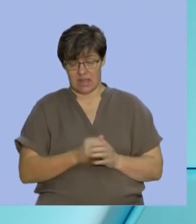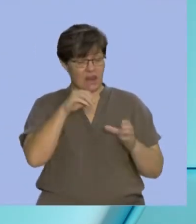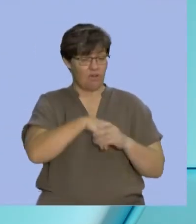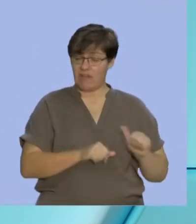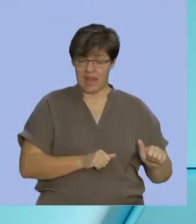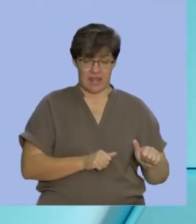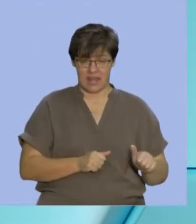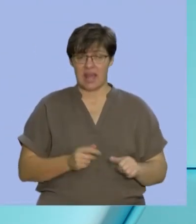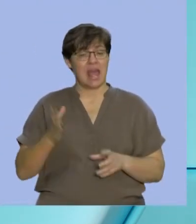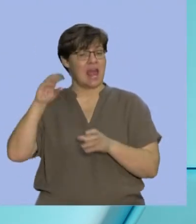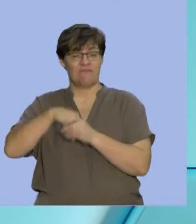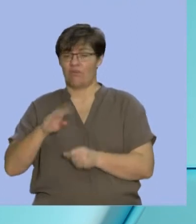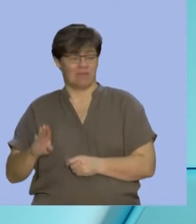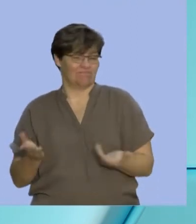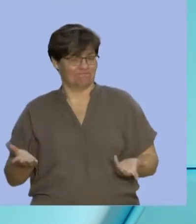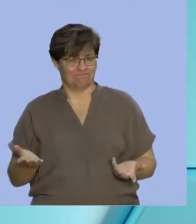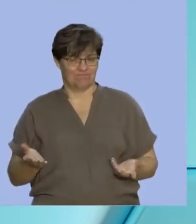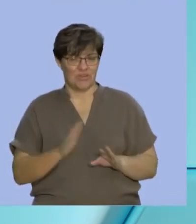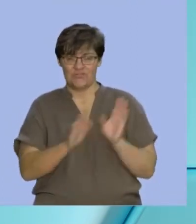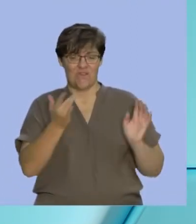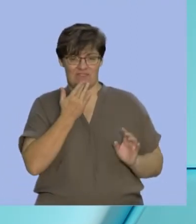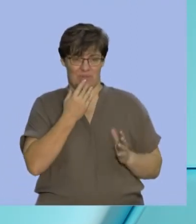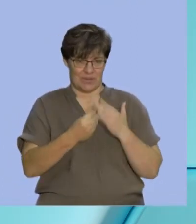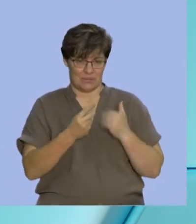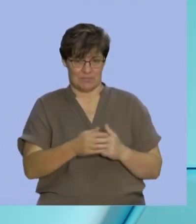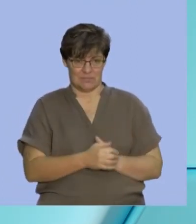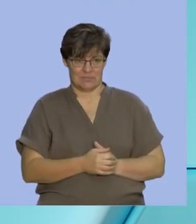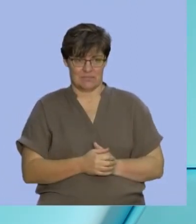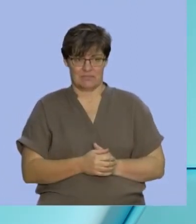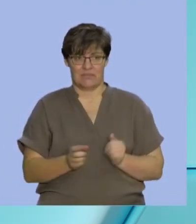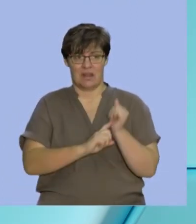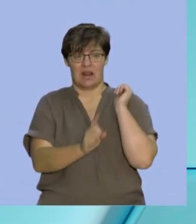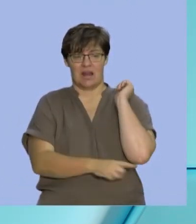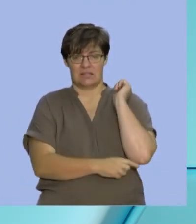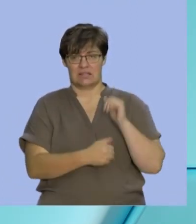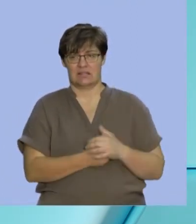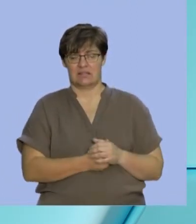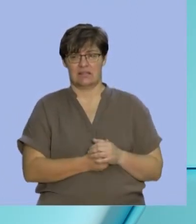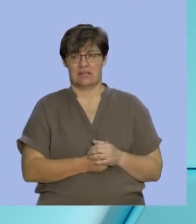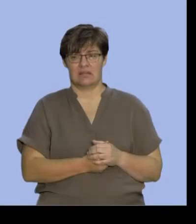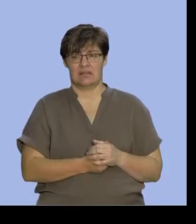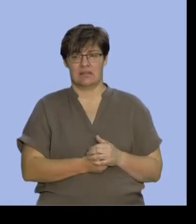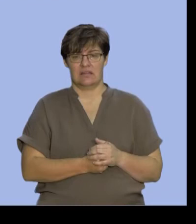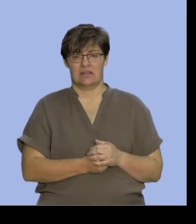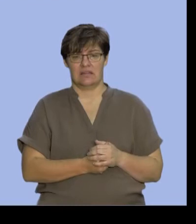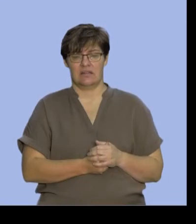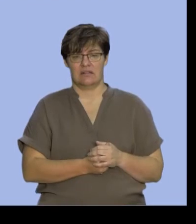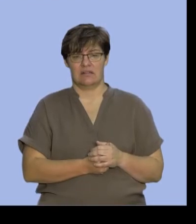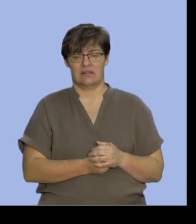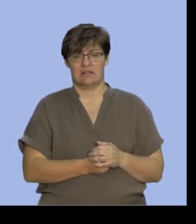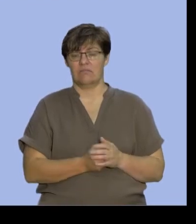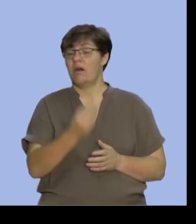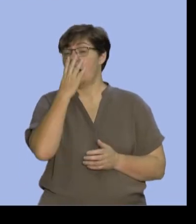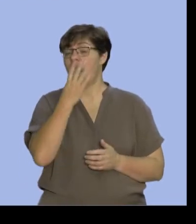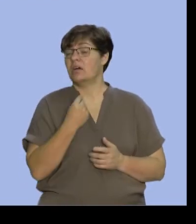unfavorable outcomes. Let's move on. Last question that we're going to do is we were asked to do